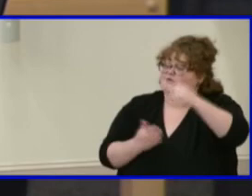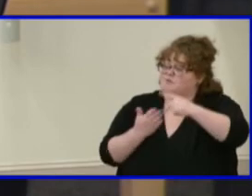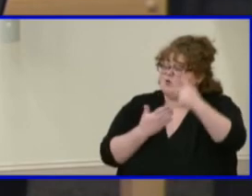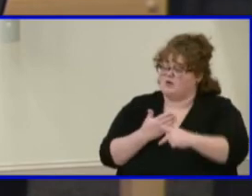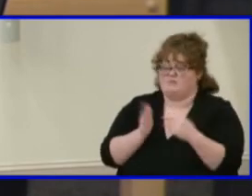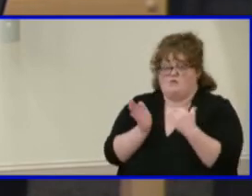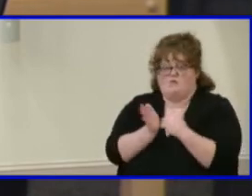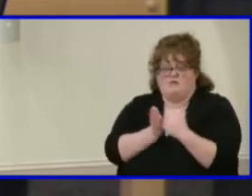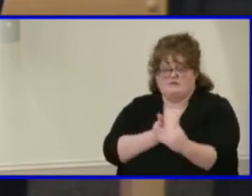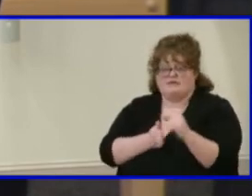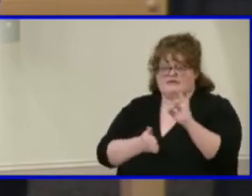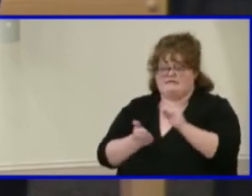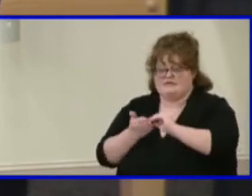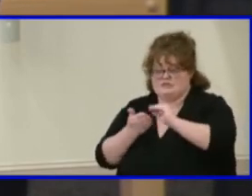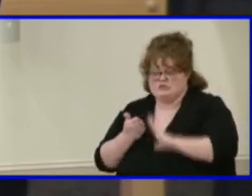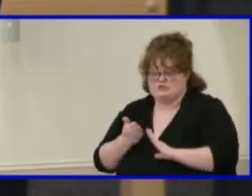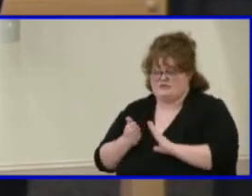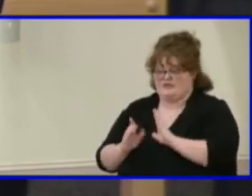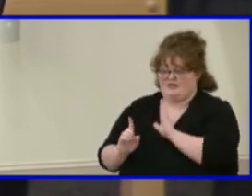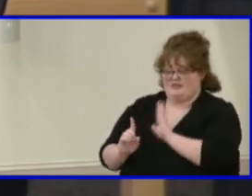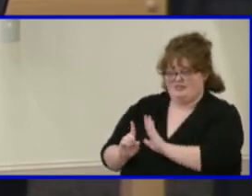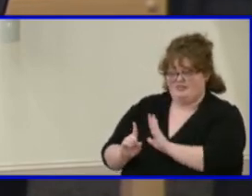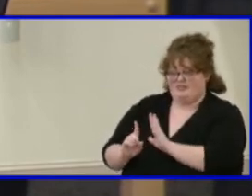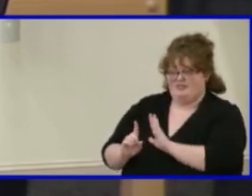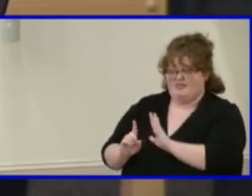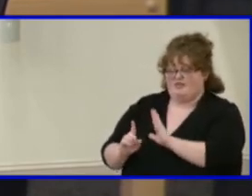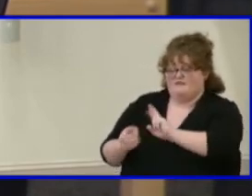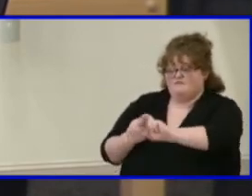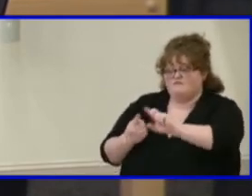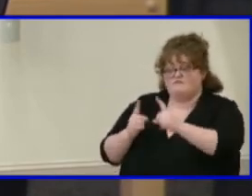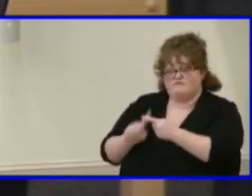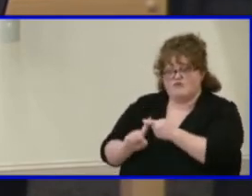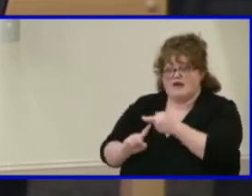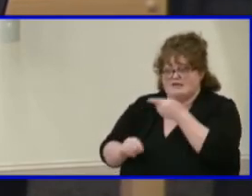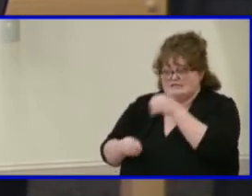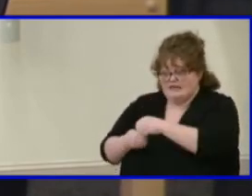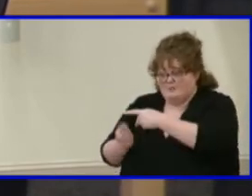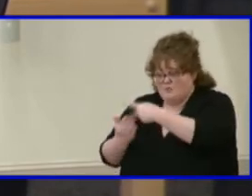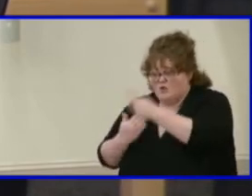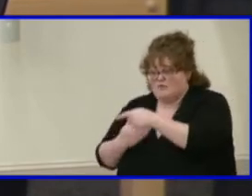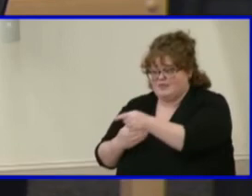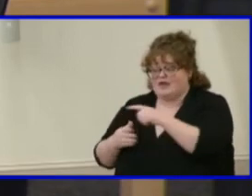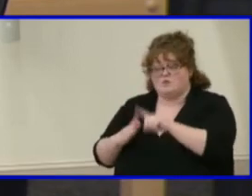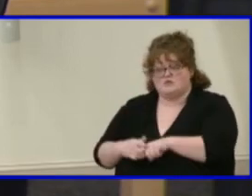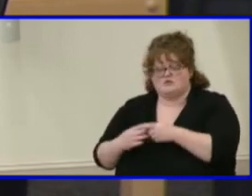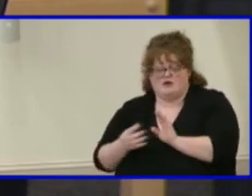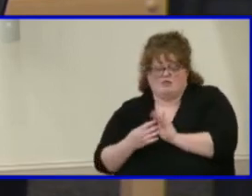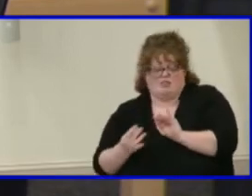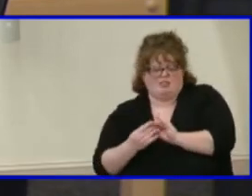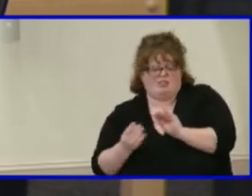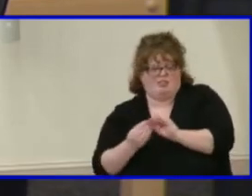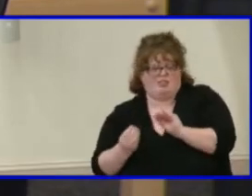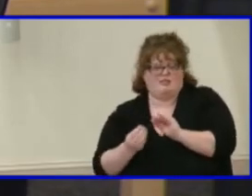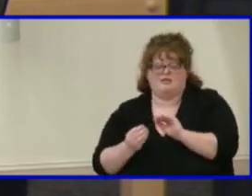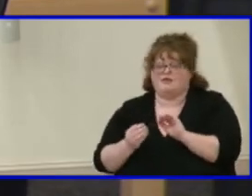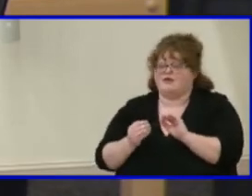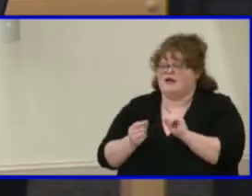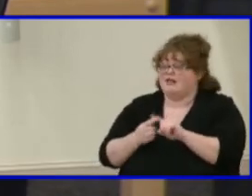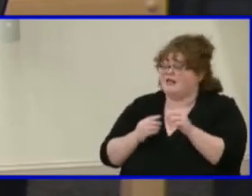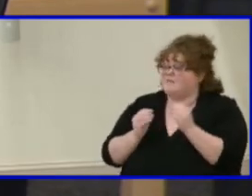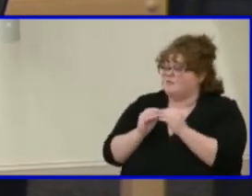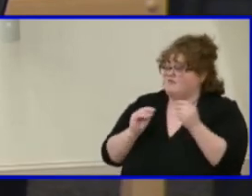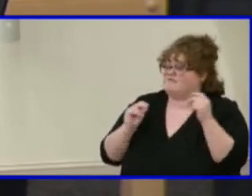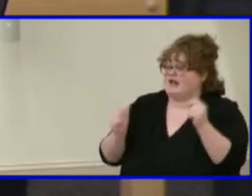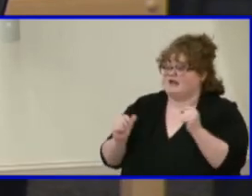has a friend that's in the program, they start to talk about it. And, you know, the communication is so much faster, because when a friend